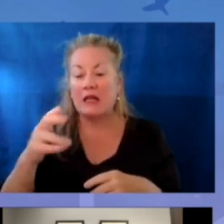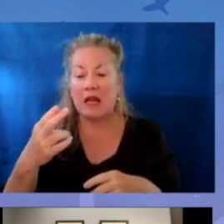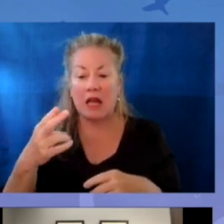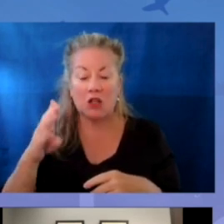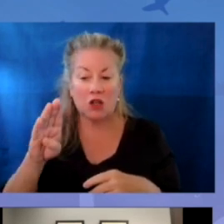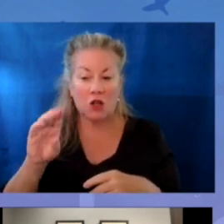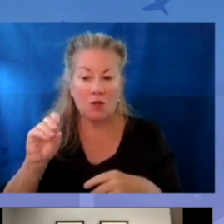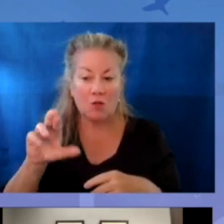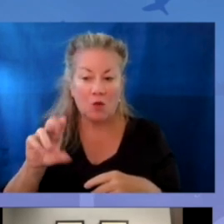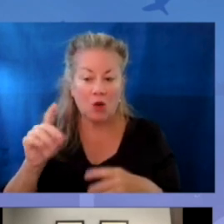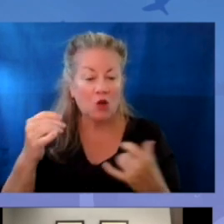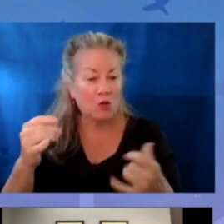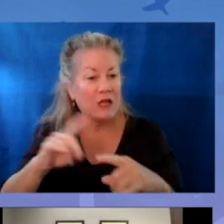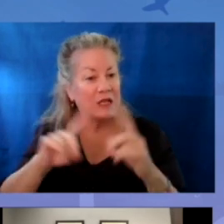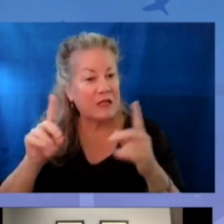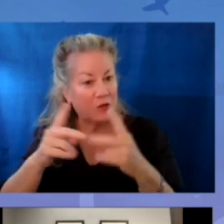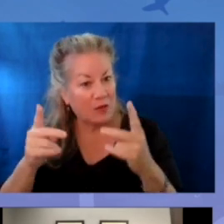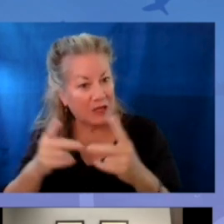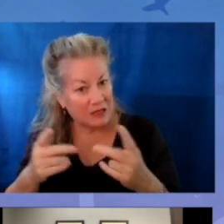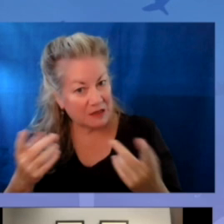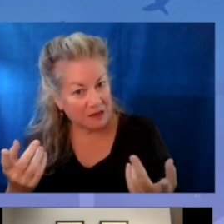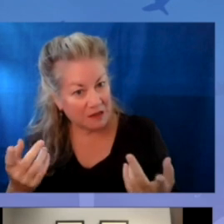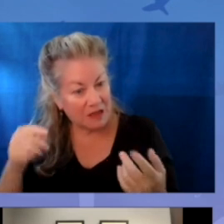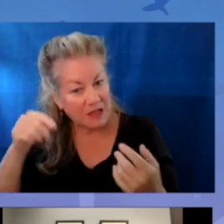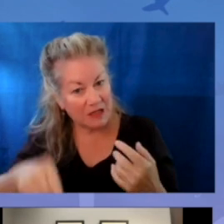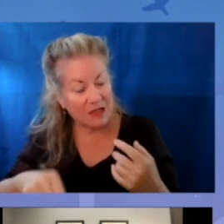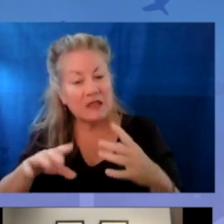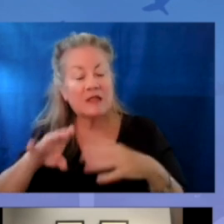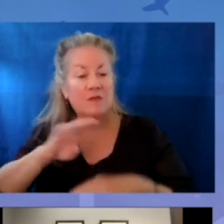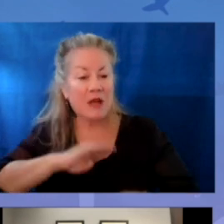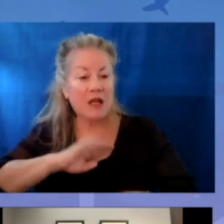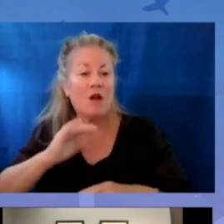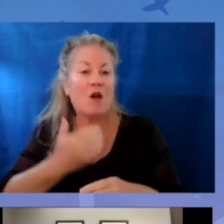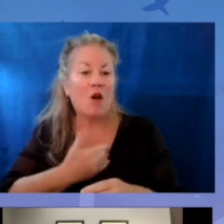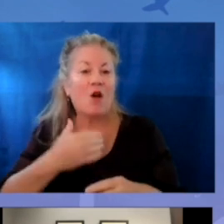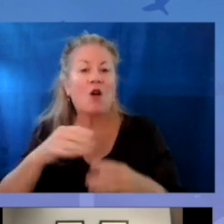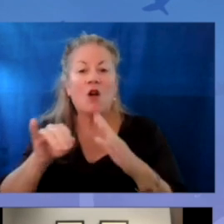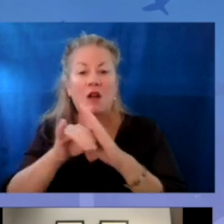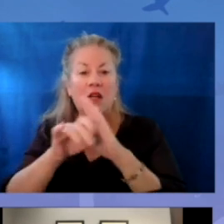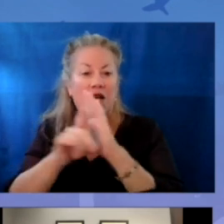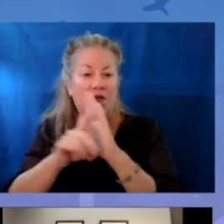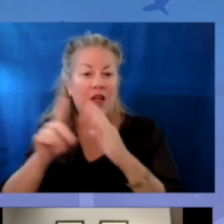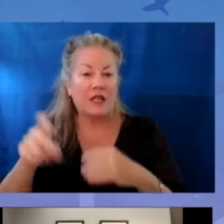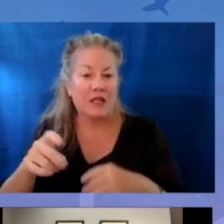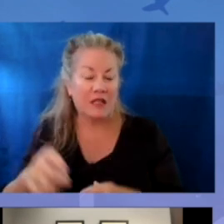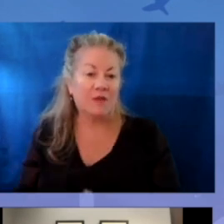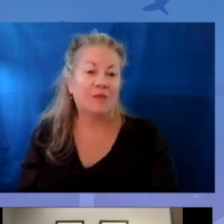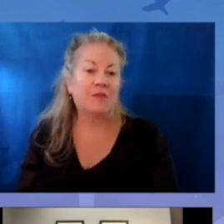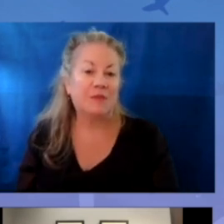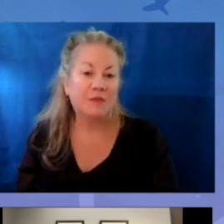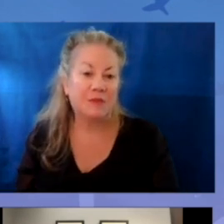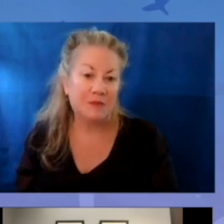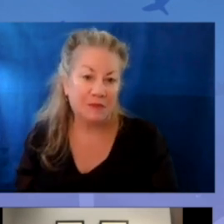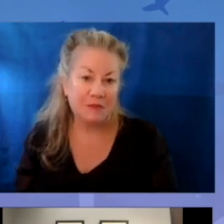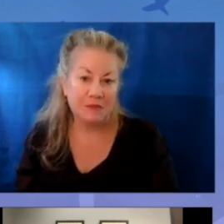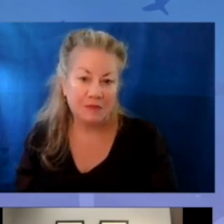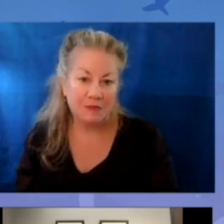Currently, we're in a different place, in a better place, but initially this met our identified needs.